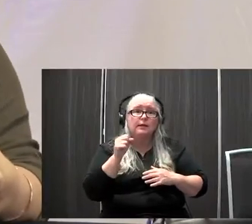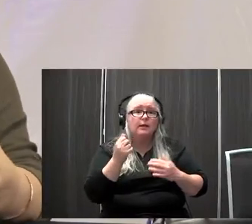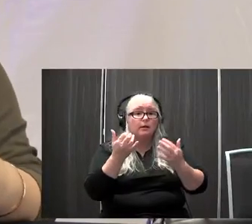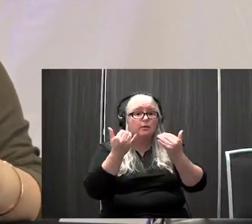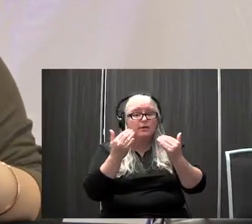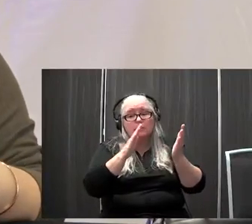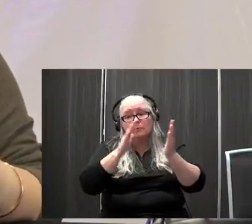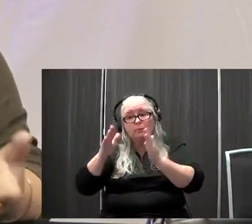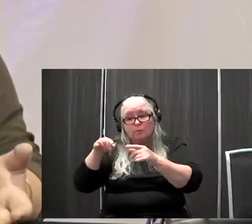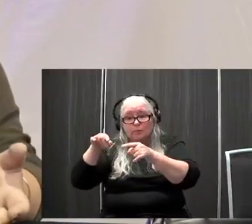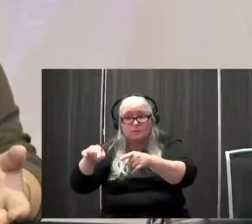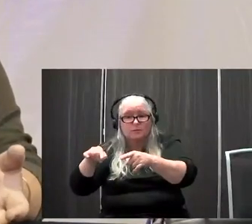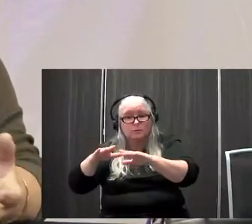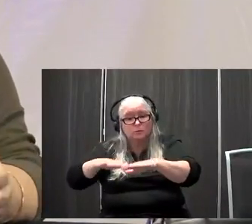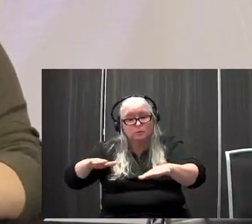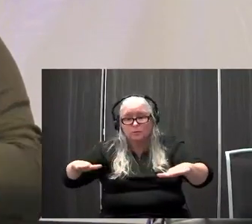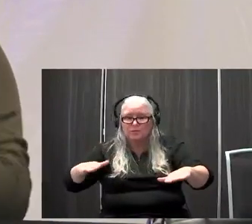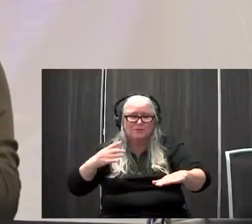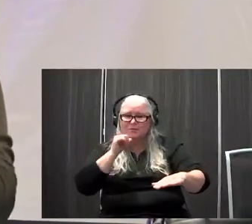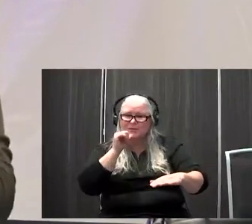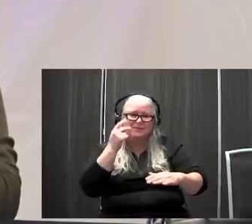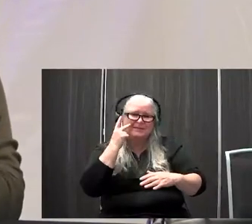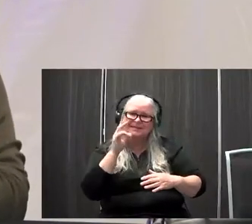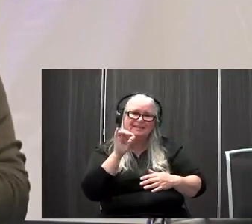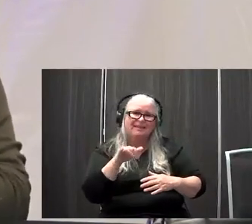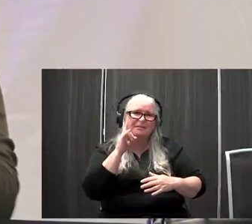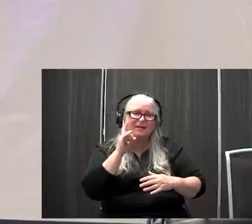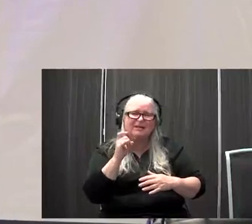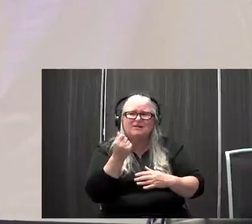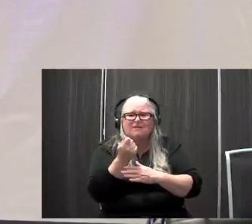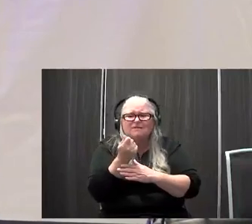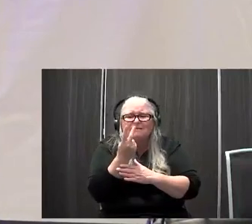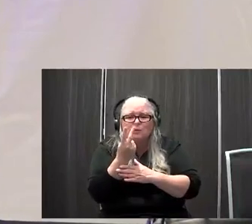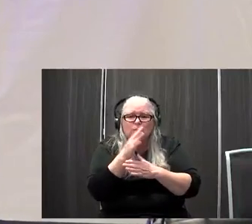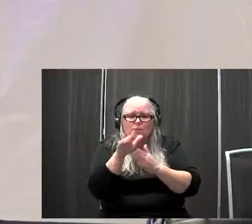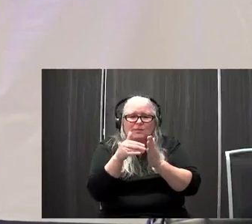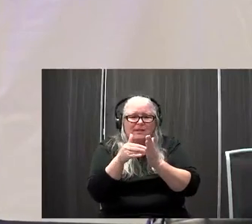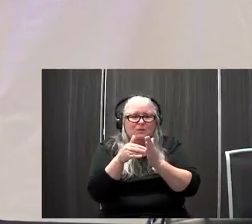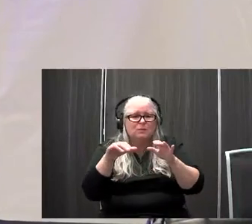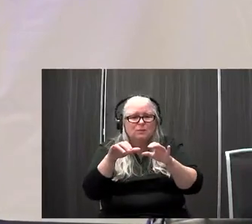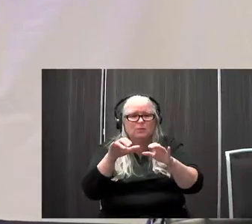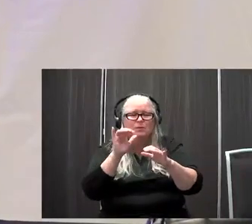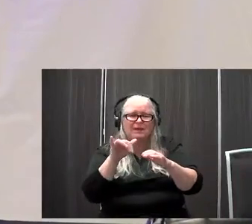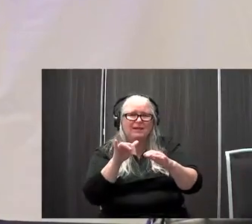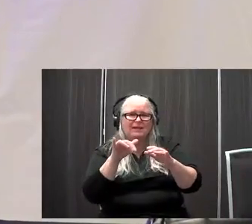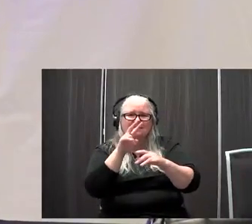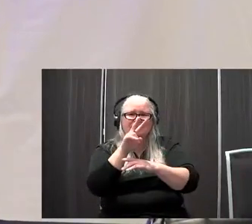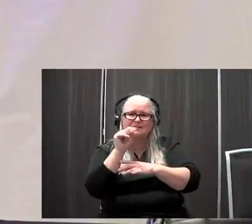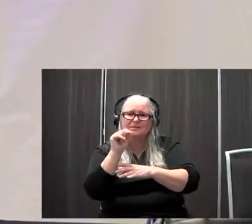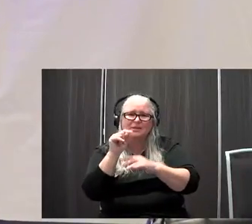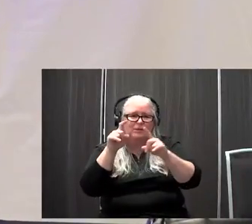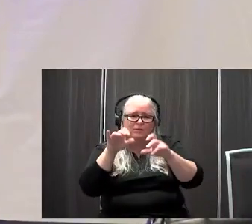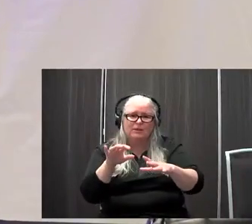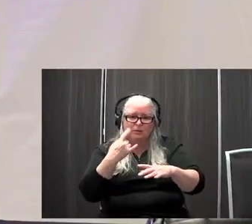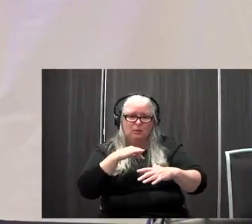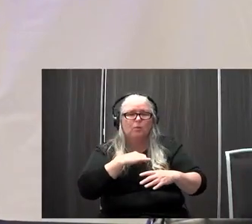pediatrics, um, we're not finding that. So just because there's so few centers that actually do pediatric vestibular testing. So, um, we're one of the